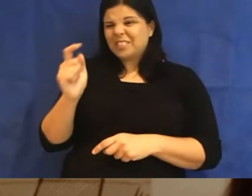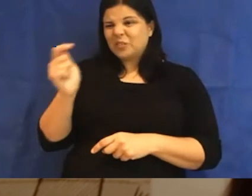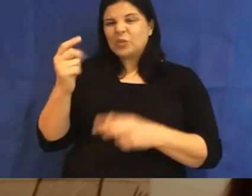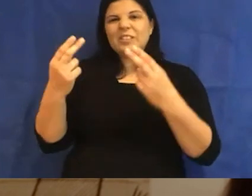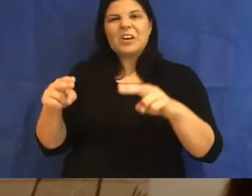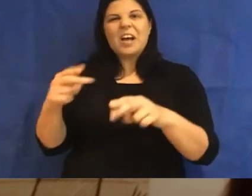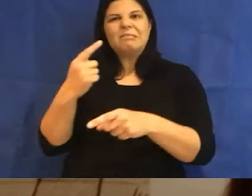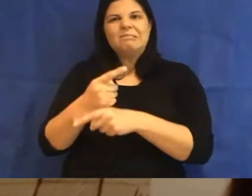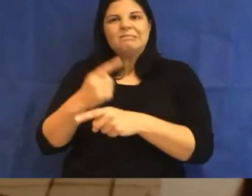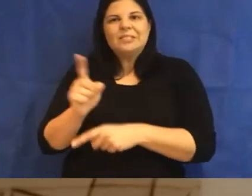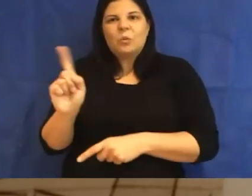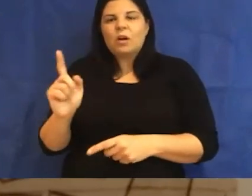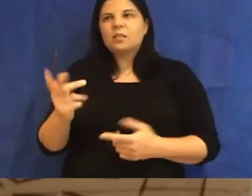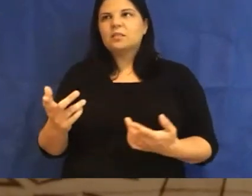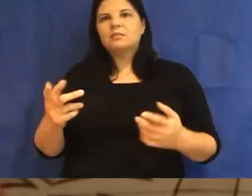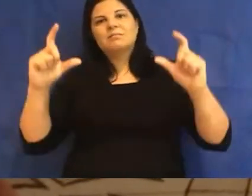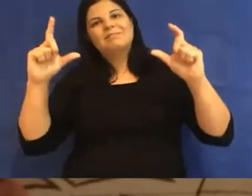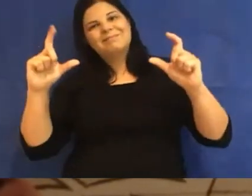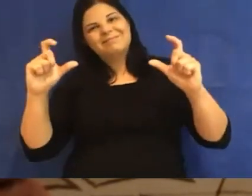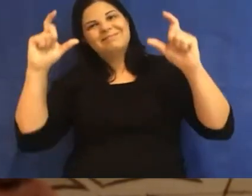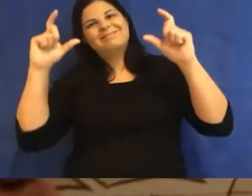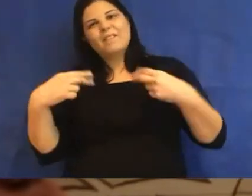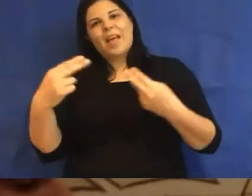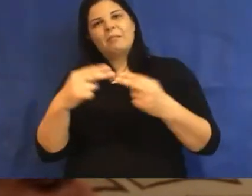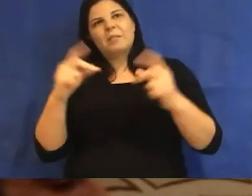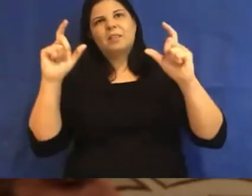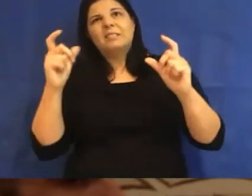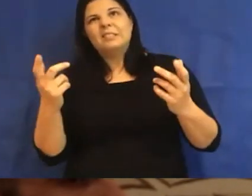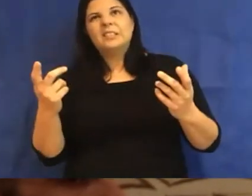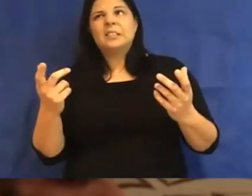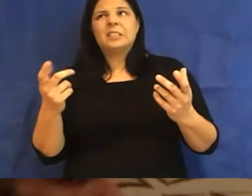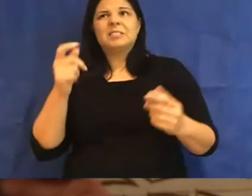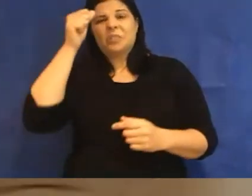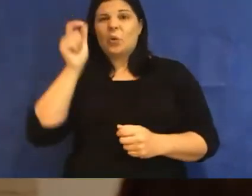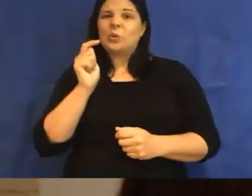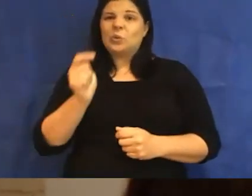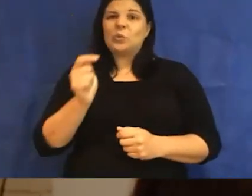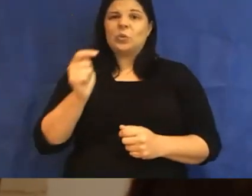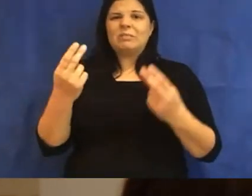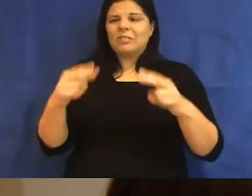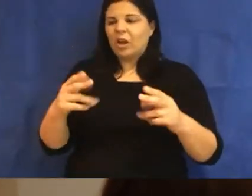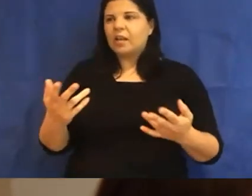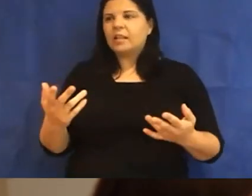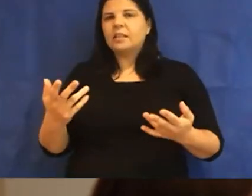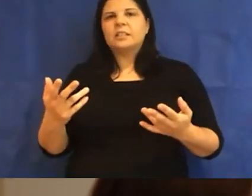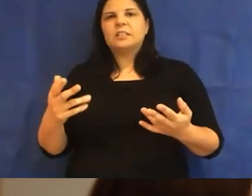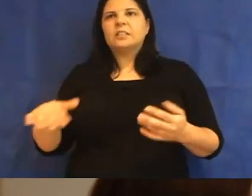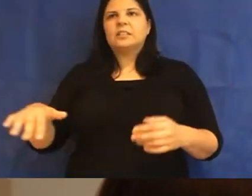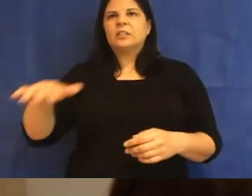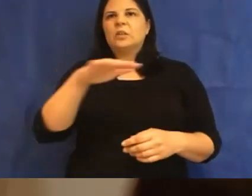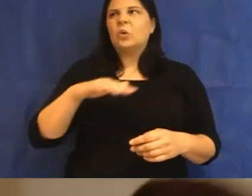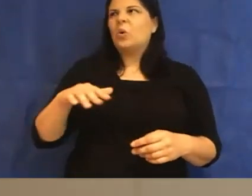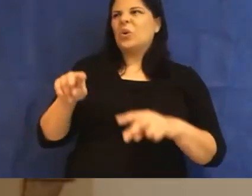Posing in family photos framed with a subtext of impending death. Everyone floundering beneath the gigantic elephant